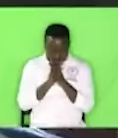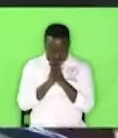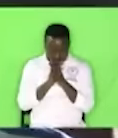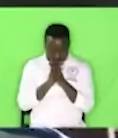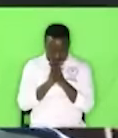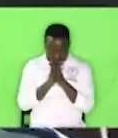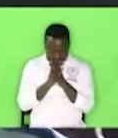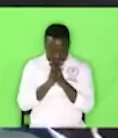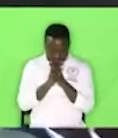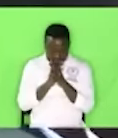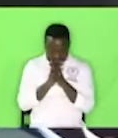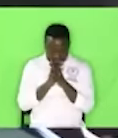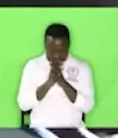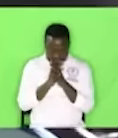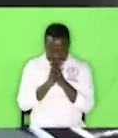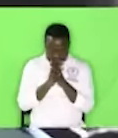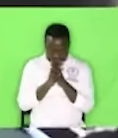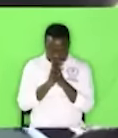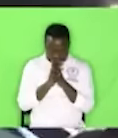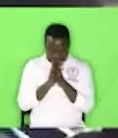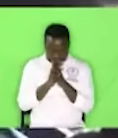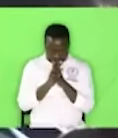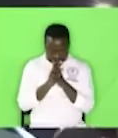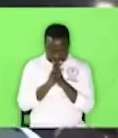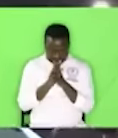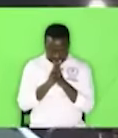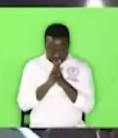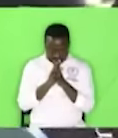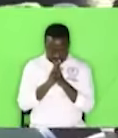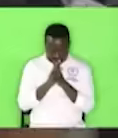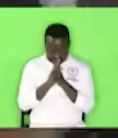Amen. Please lift up your hand.